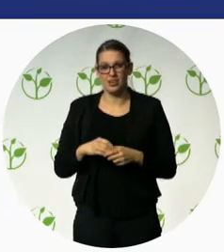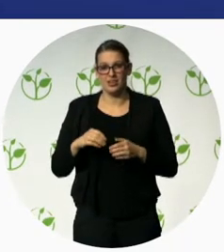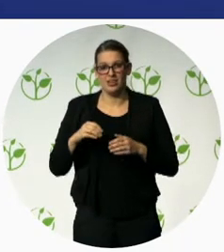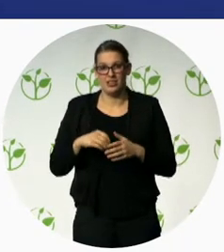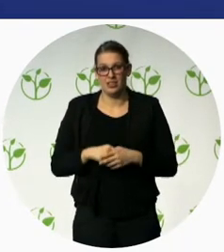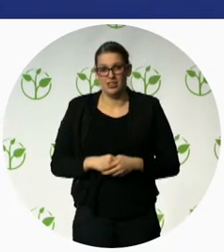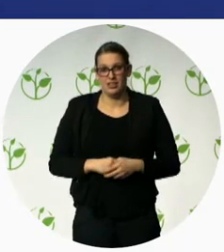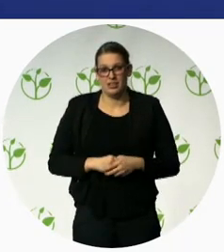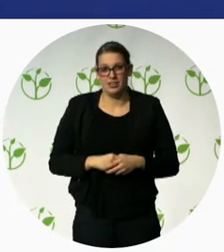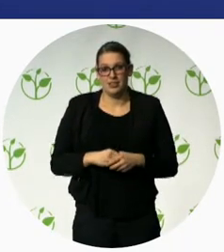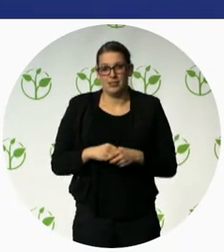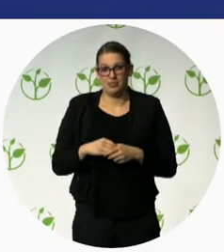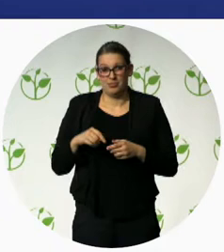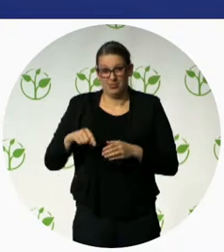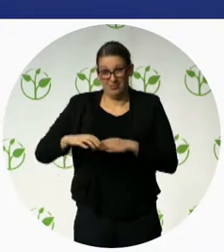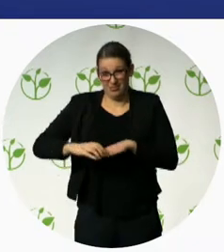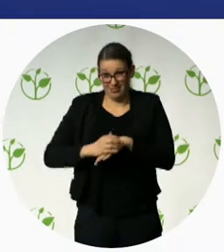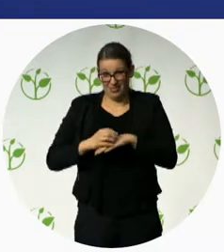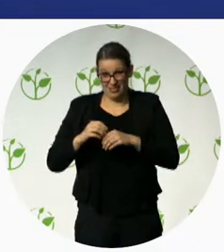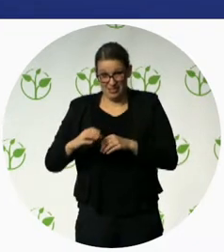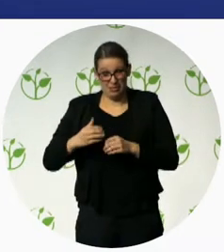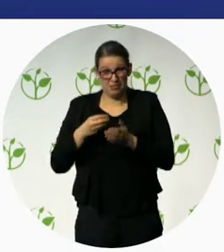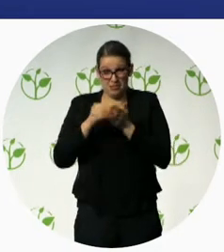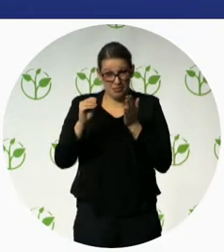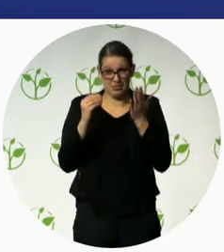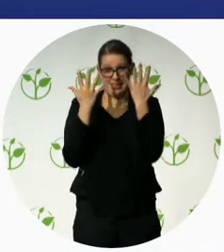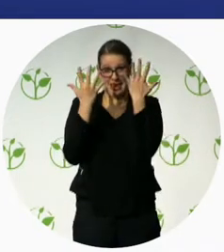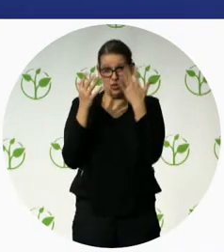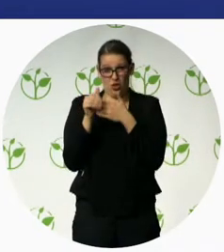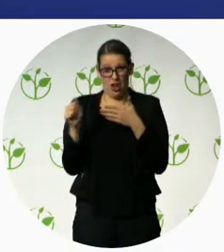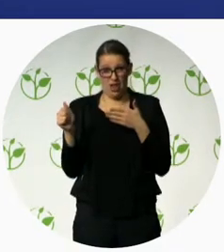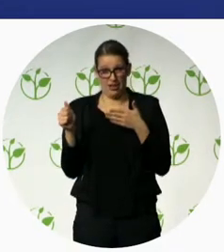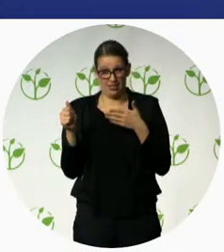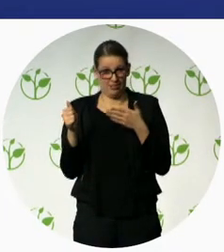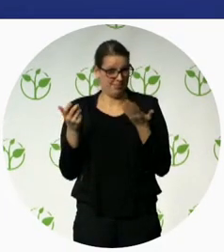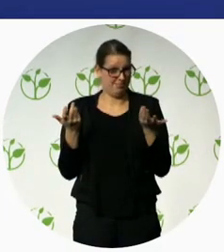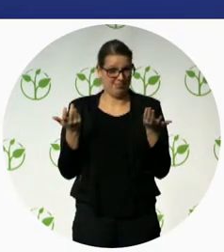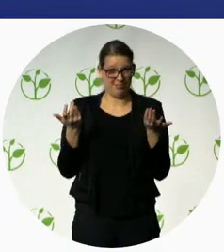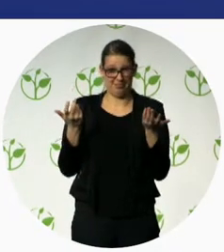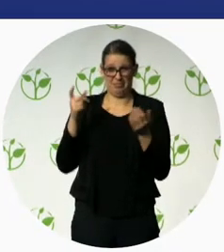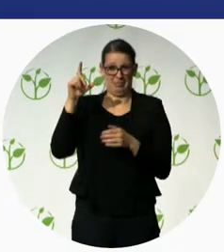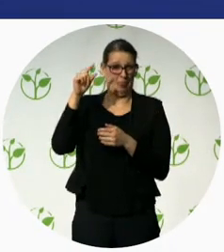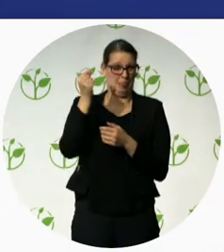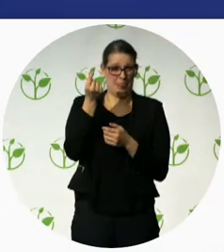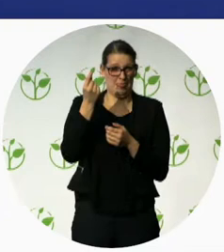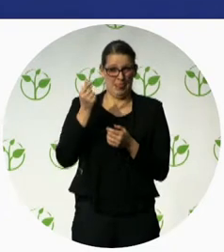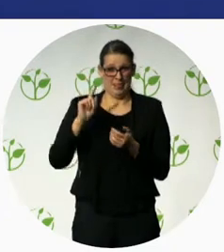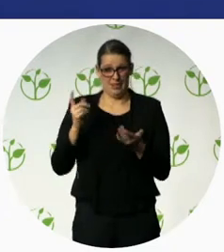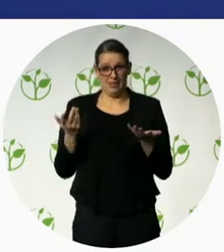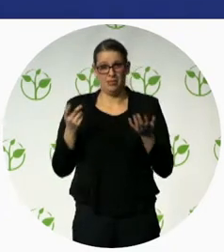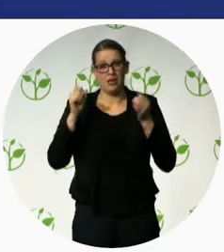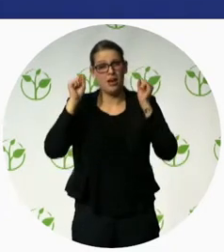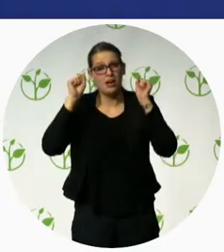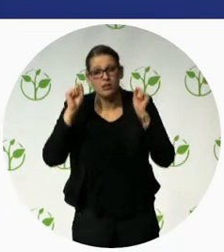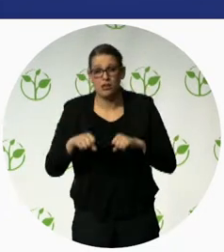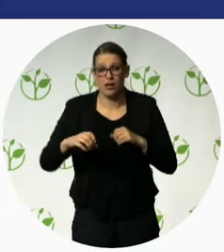people can use it with or without shoes they can run they can climb trees now why I am mentioning that it can be used without